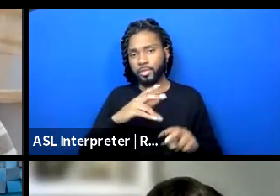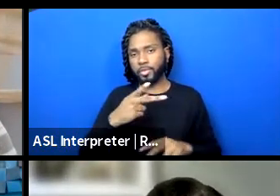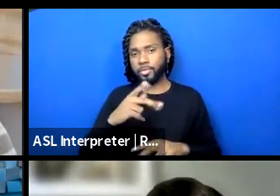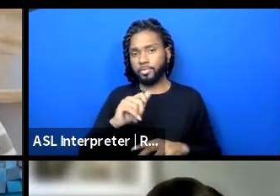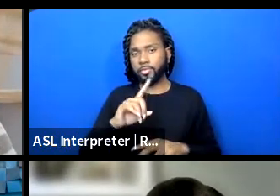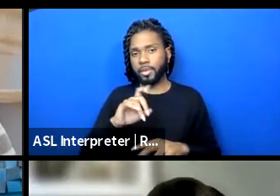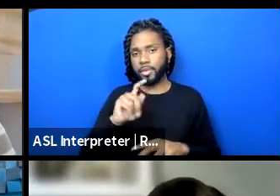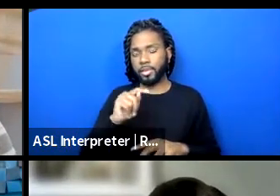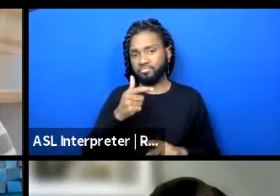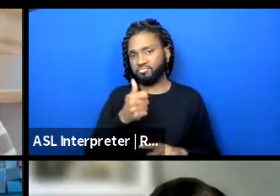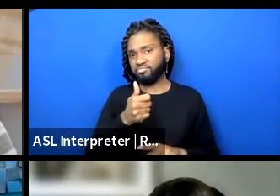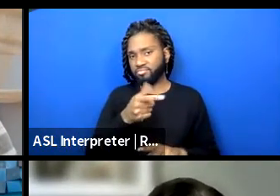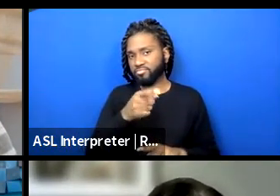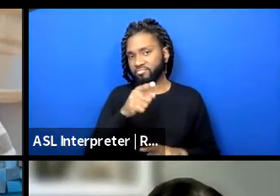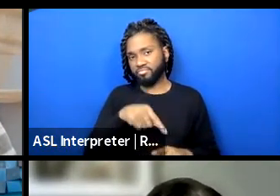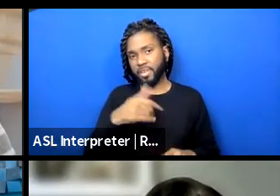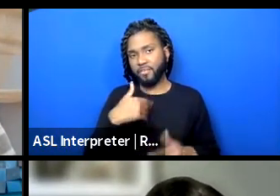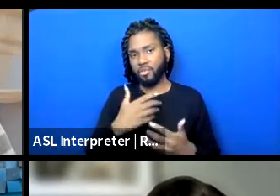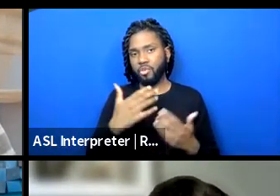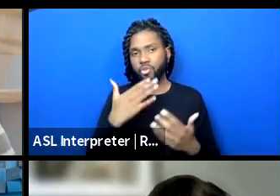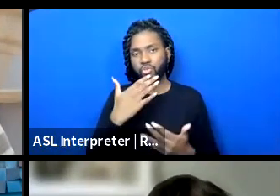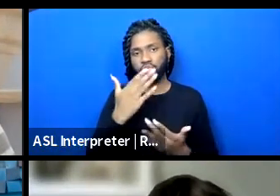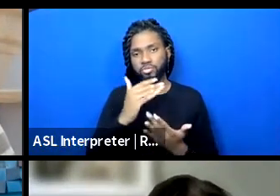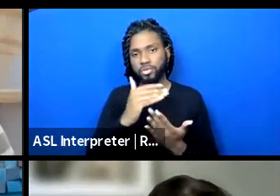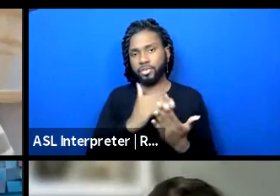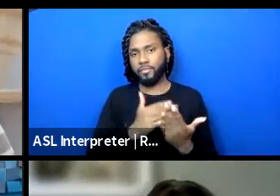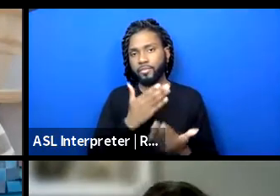of good stuff in there as well.